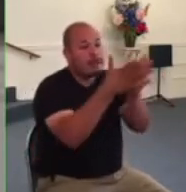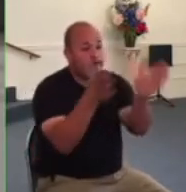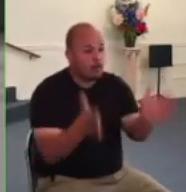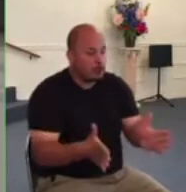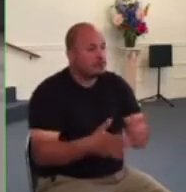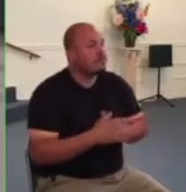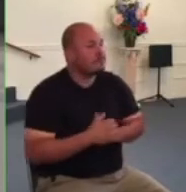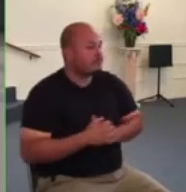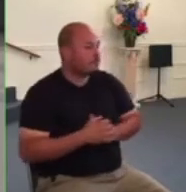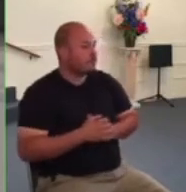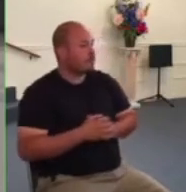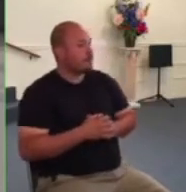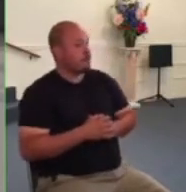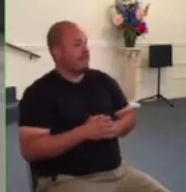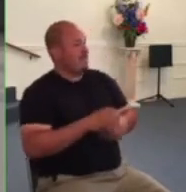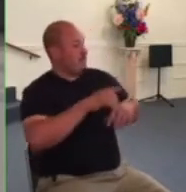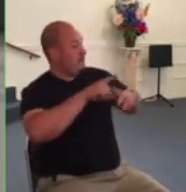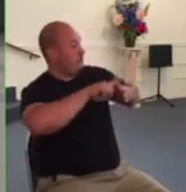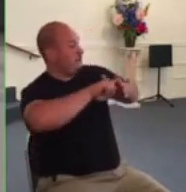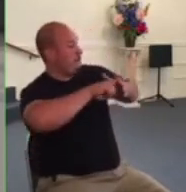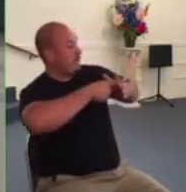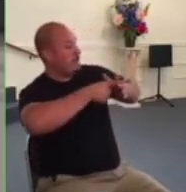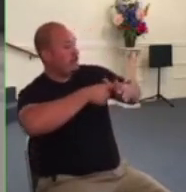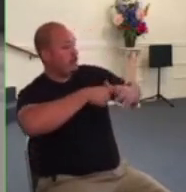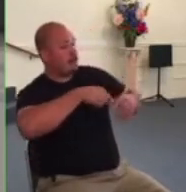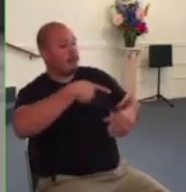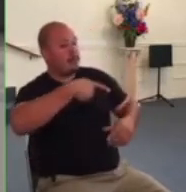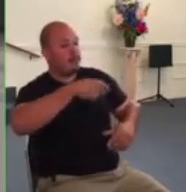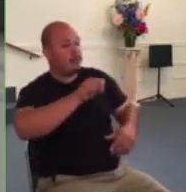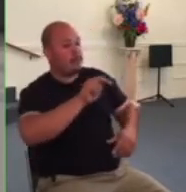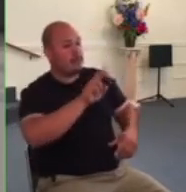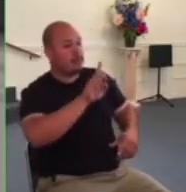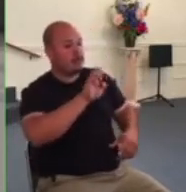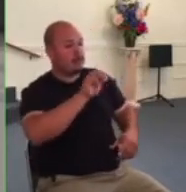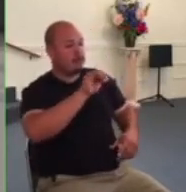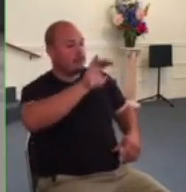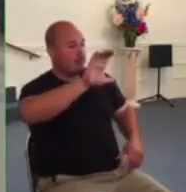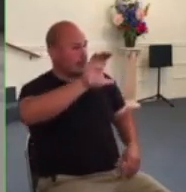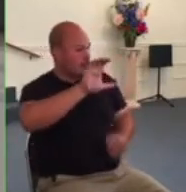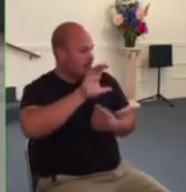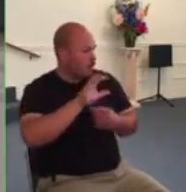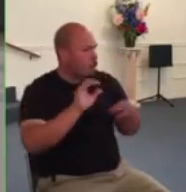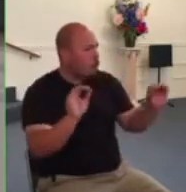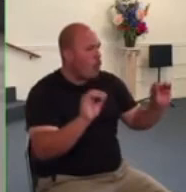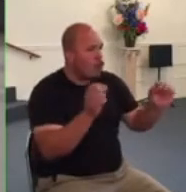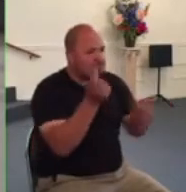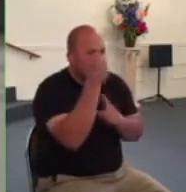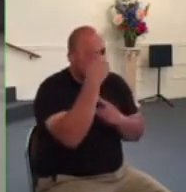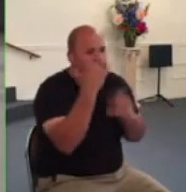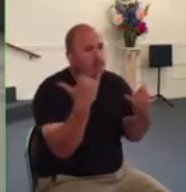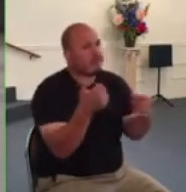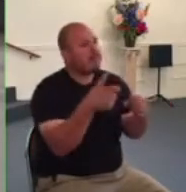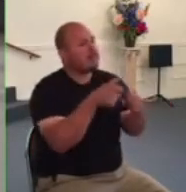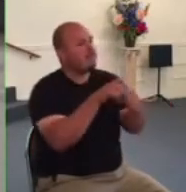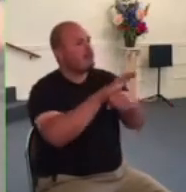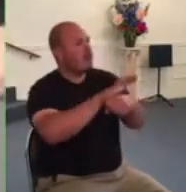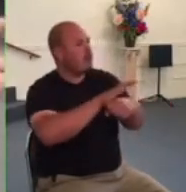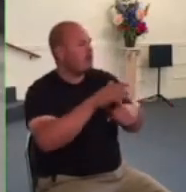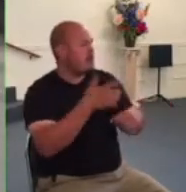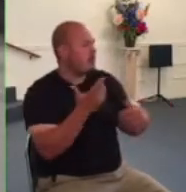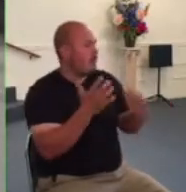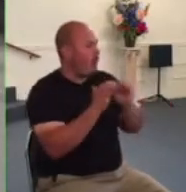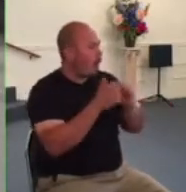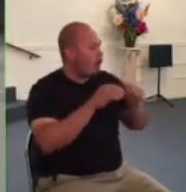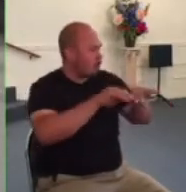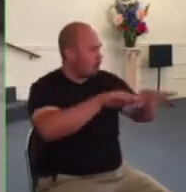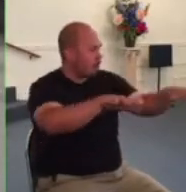when no one in the world really understood this new virus very well yet or how it would affect people how it would spread